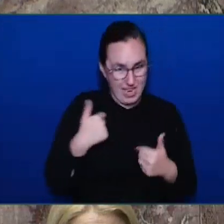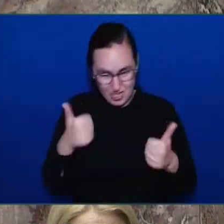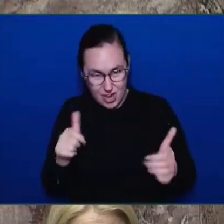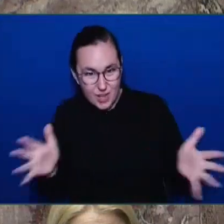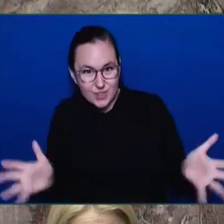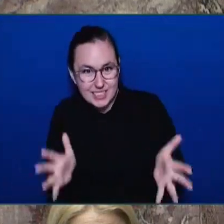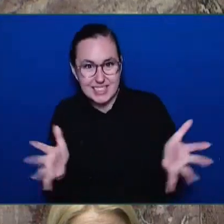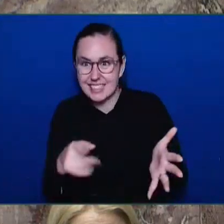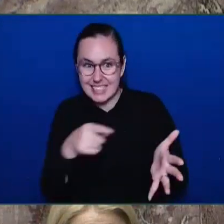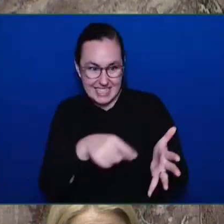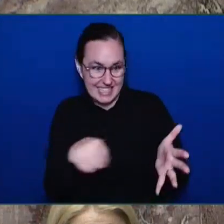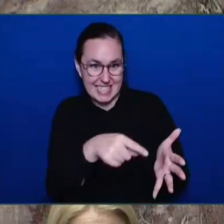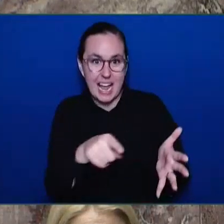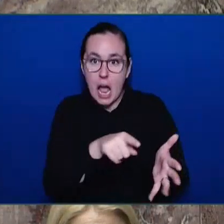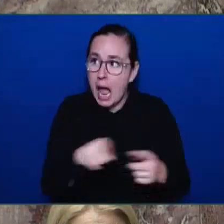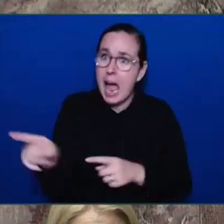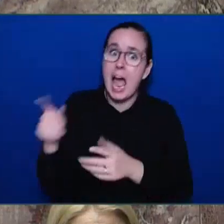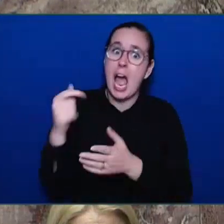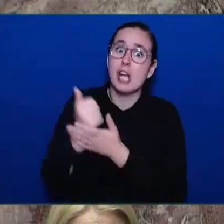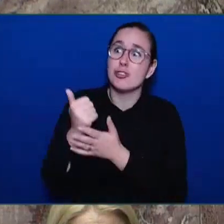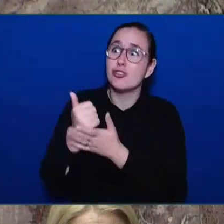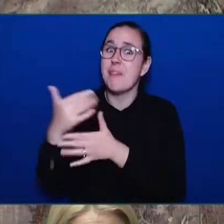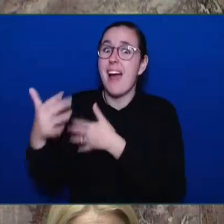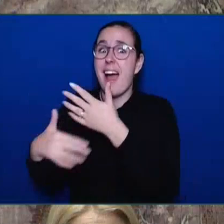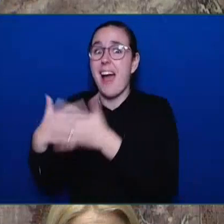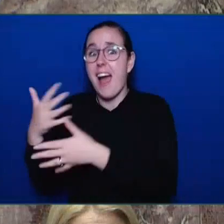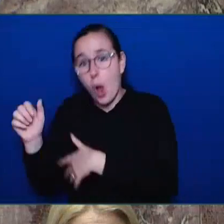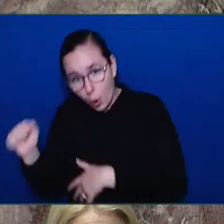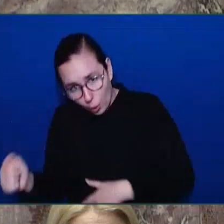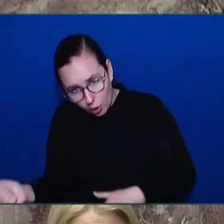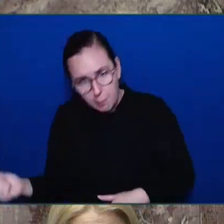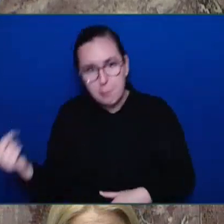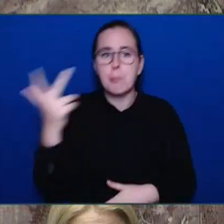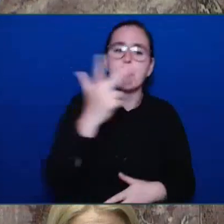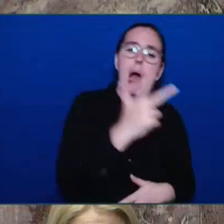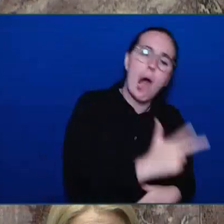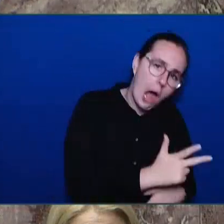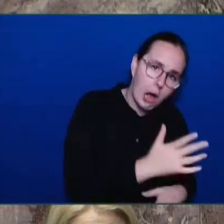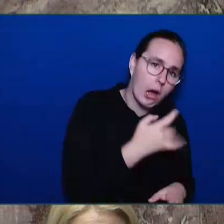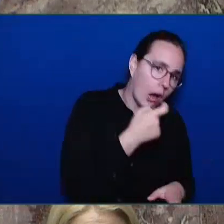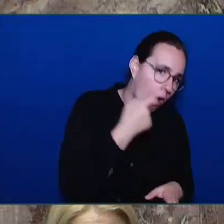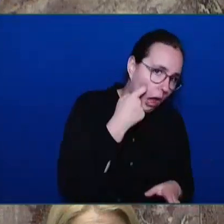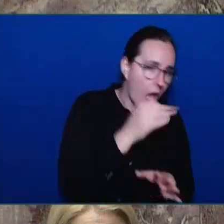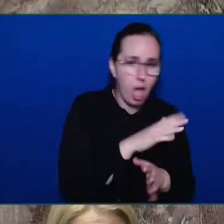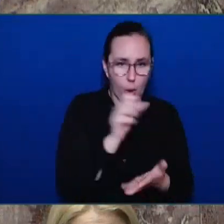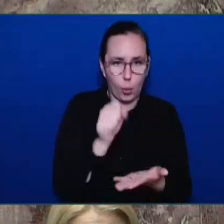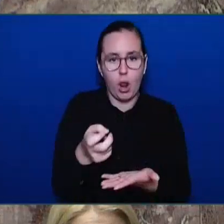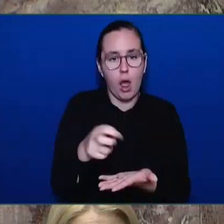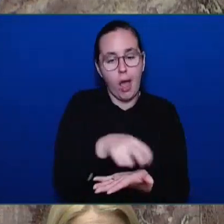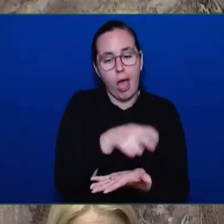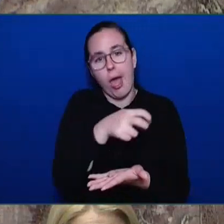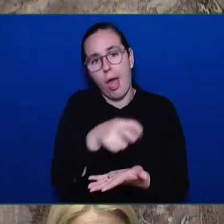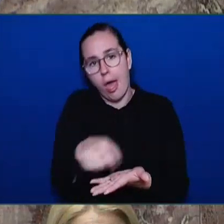are successful. We have to be there for people all the way through the continuum, all the way through their path.